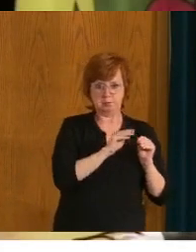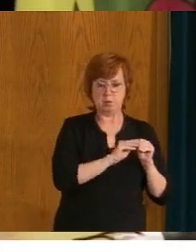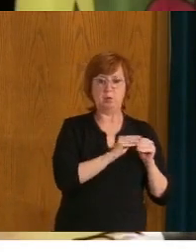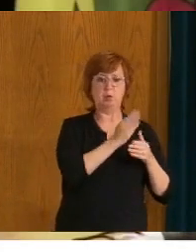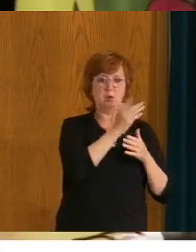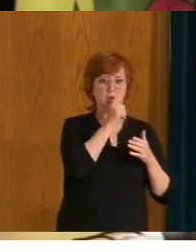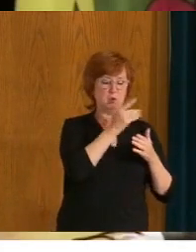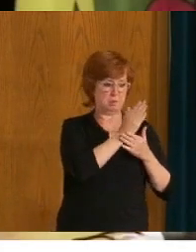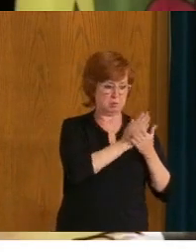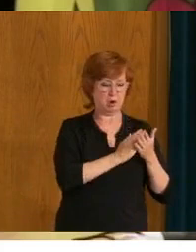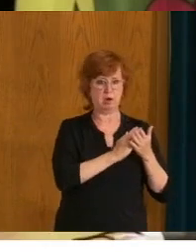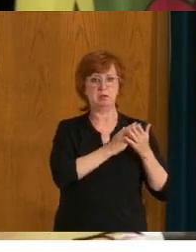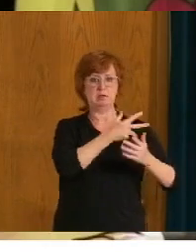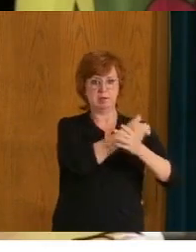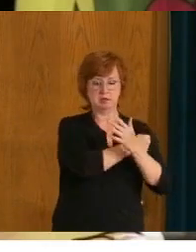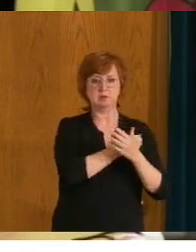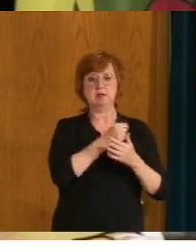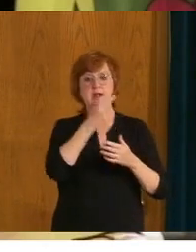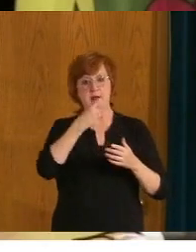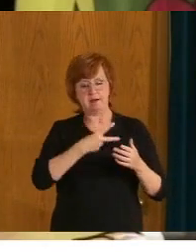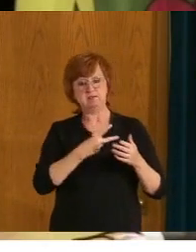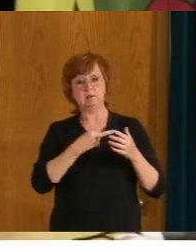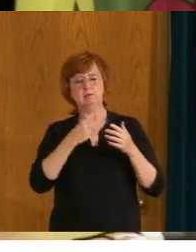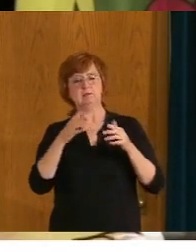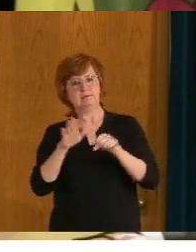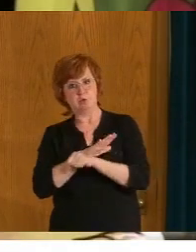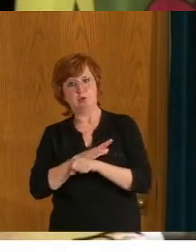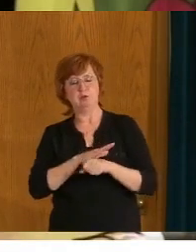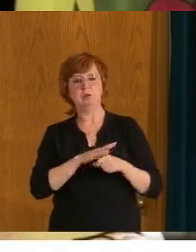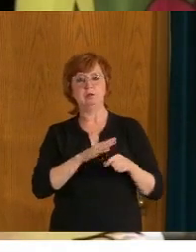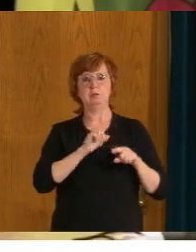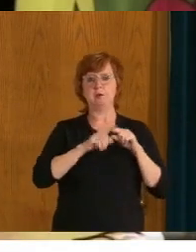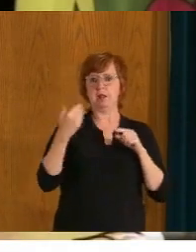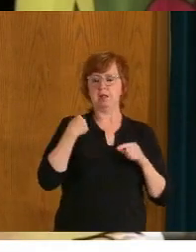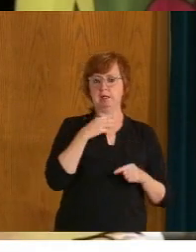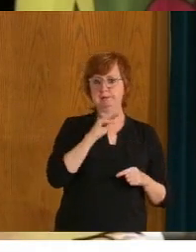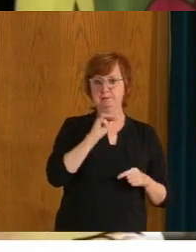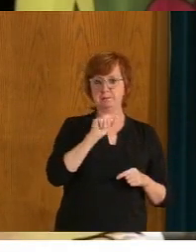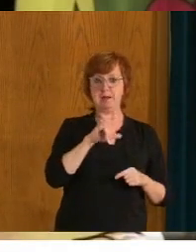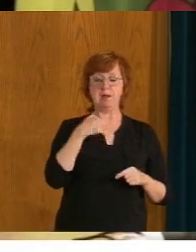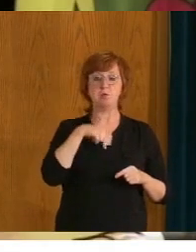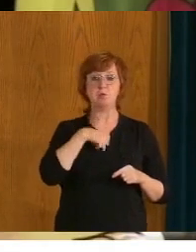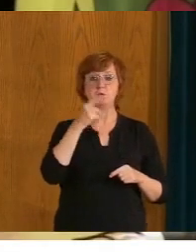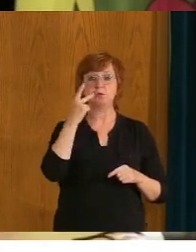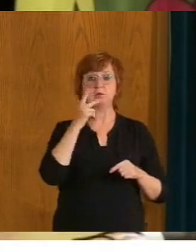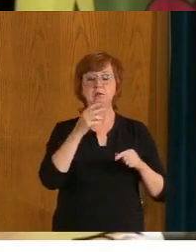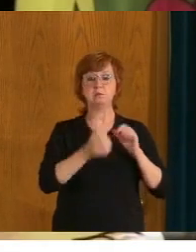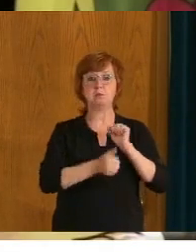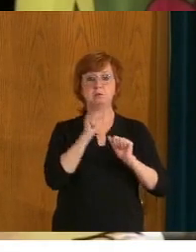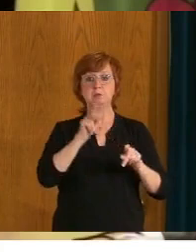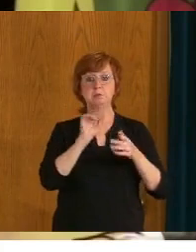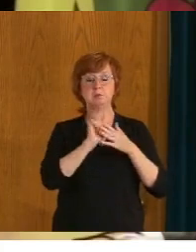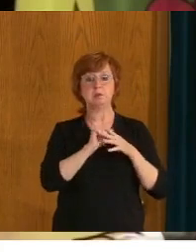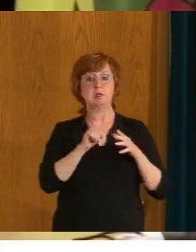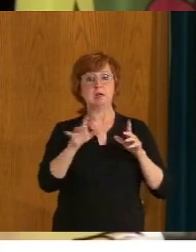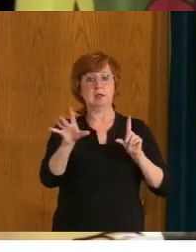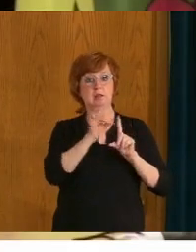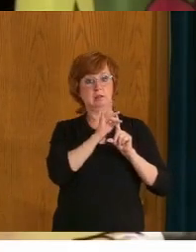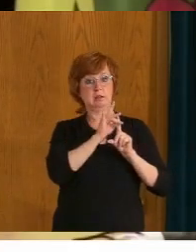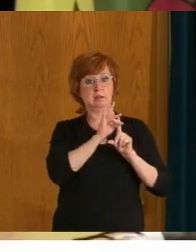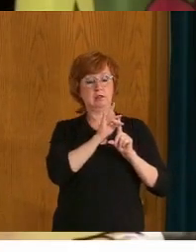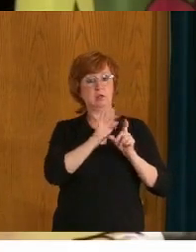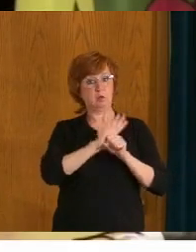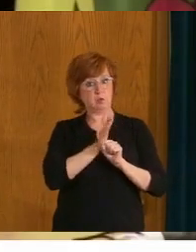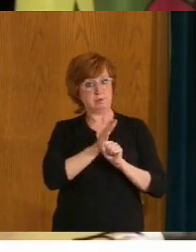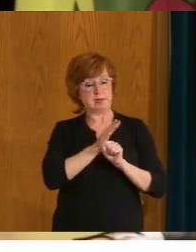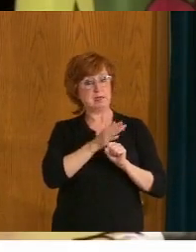vaccinated people. And I'm sure it will show, as it did in May, that the overwhelming majority of people who are now contracting COVID and are